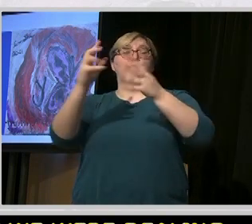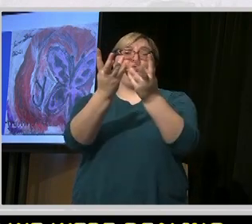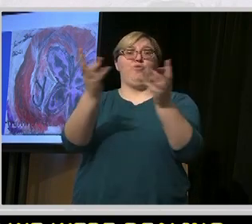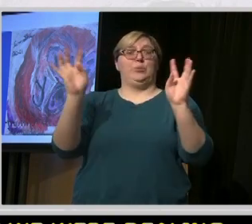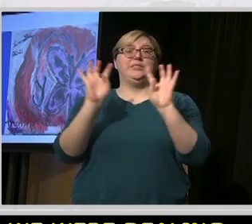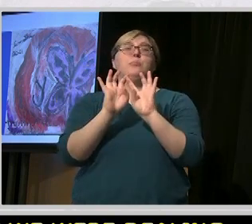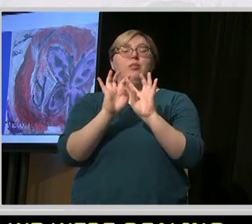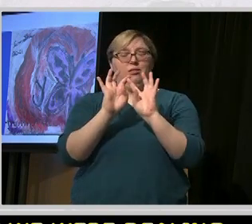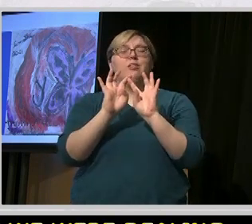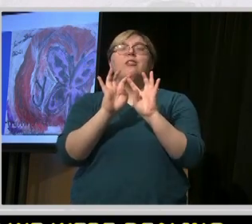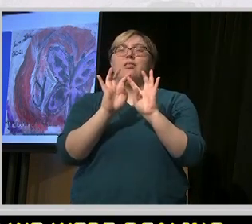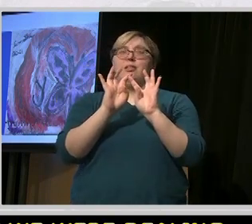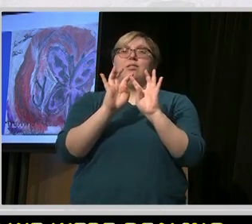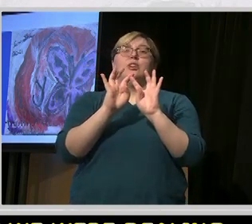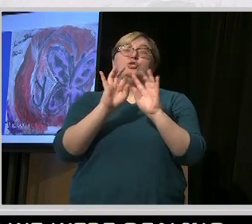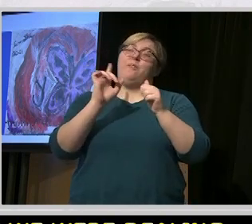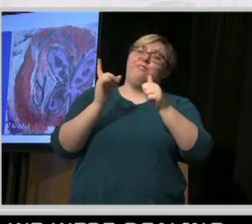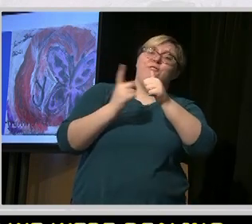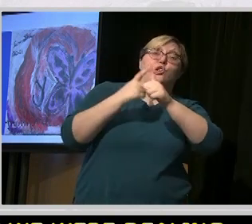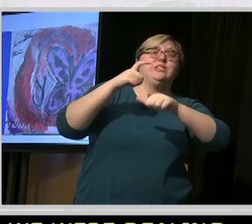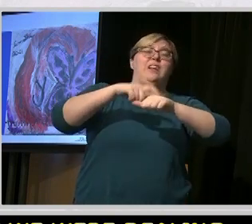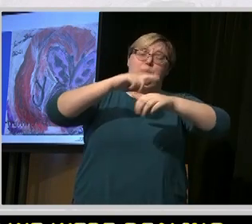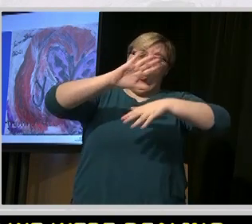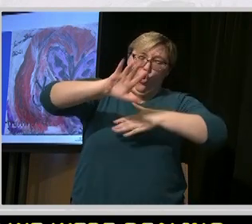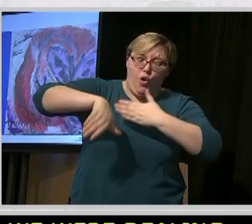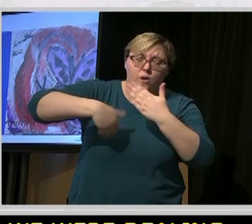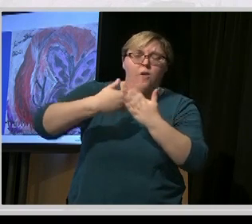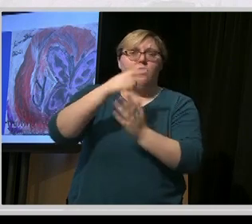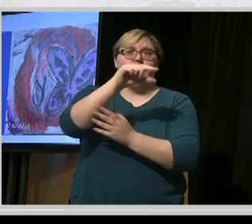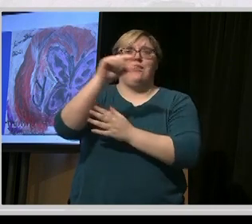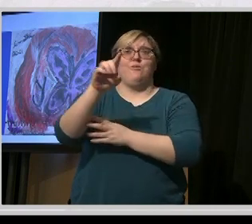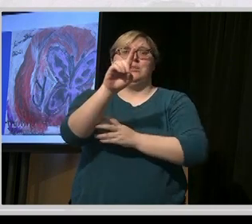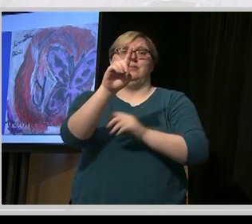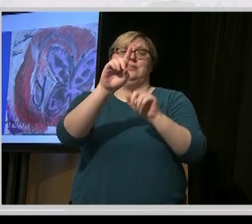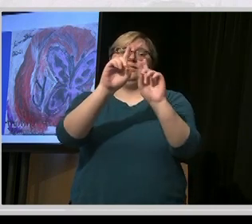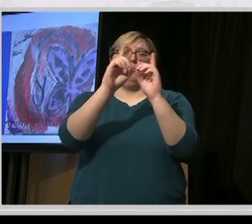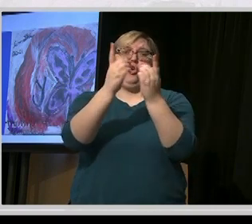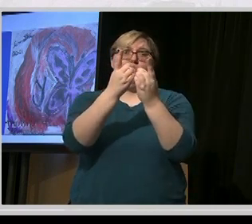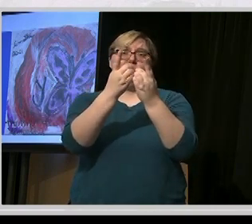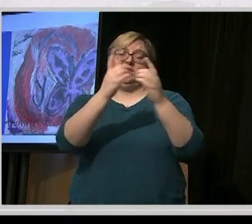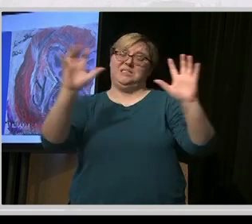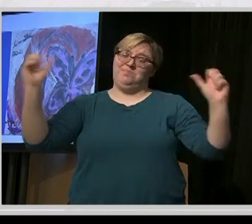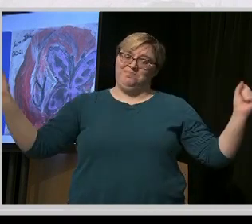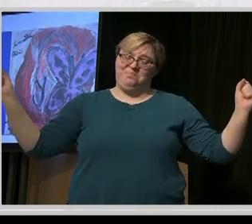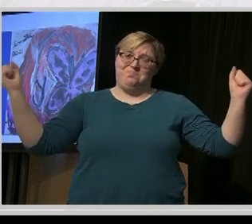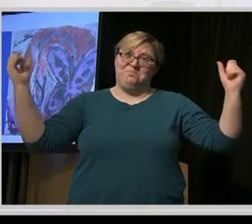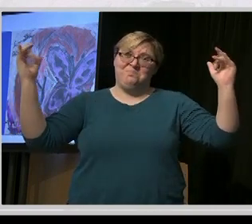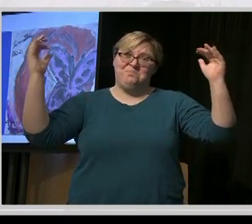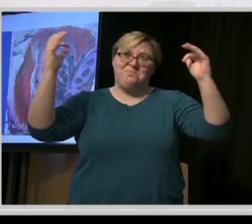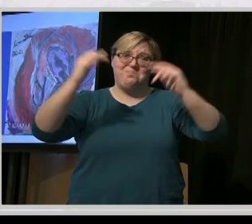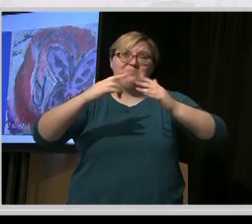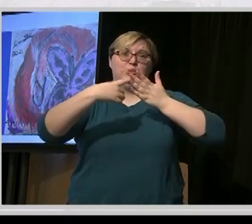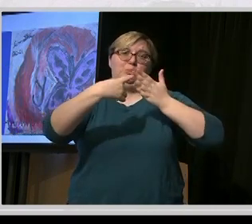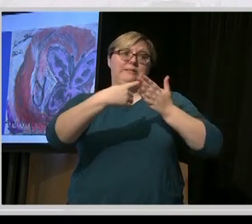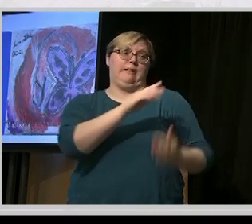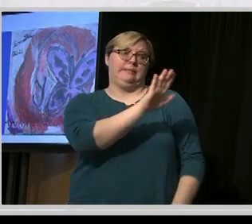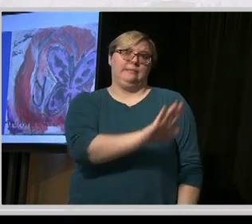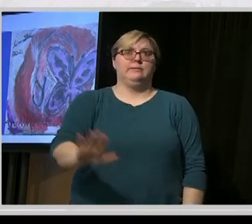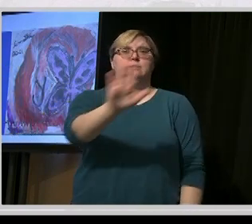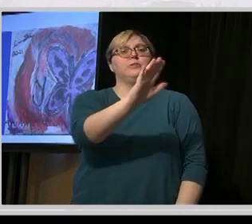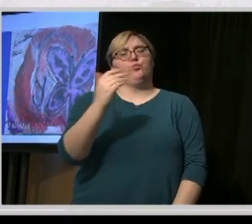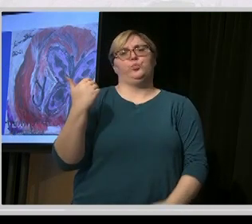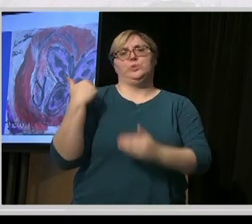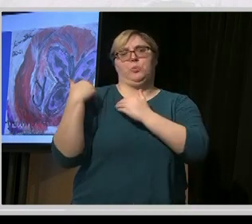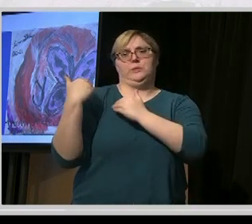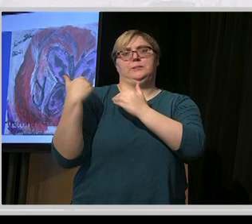all the relevant government departments together to talk about the remedy and their responsibilities, which was extraordinary. We then came back in January, did